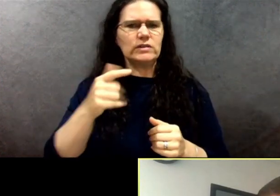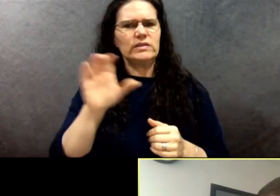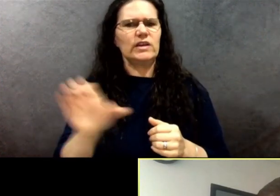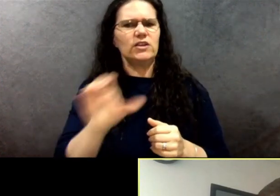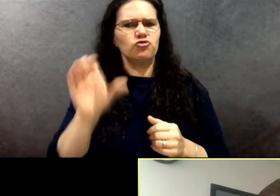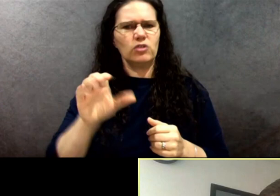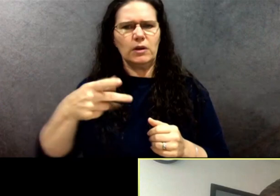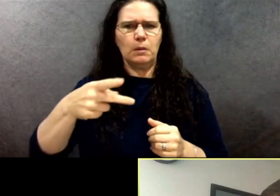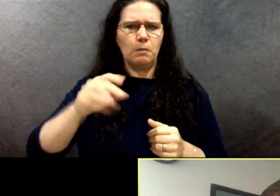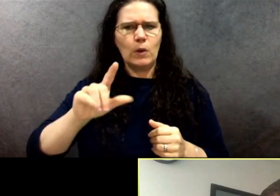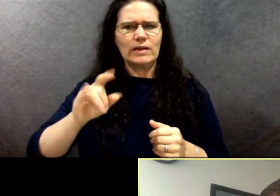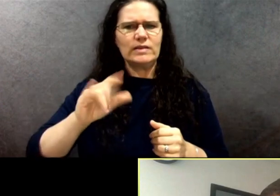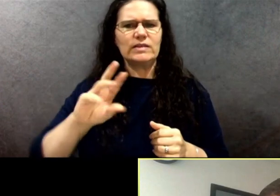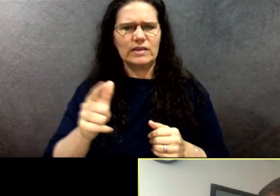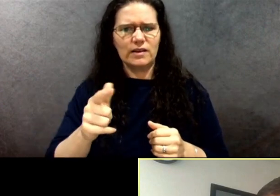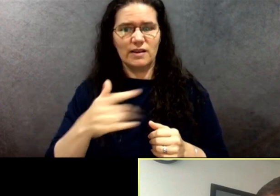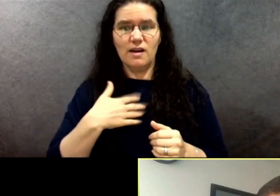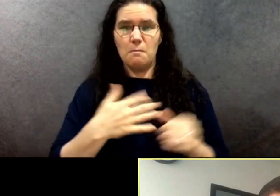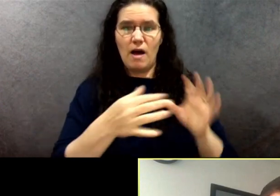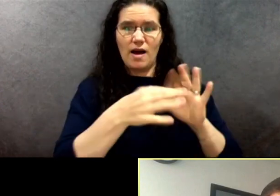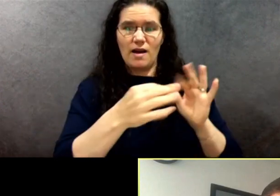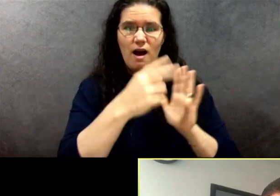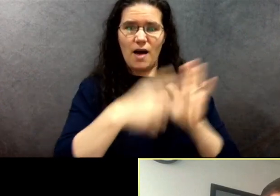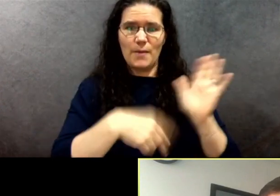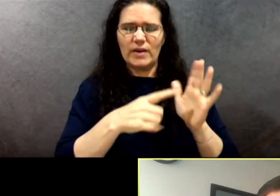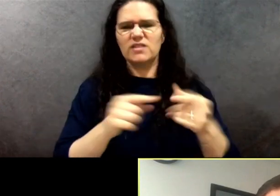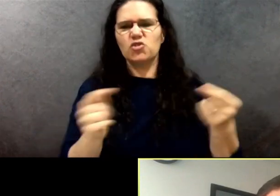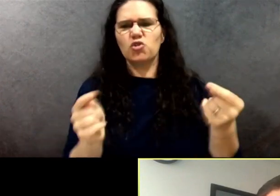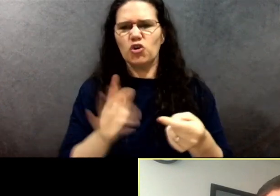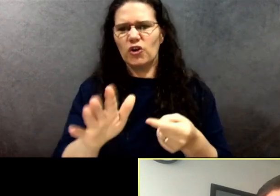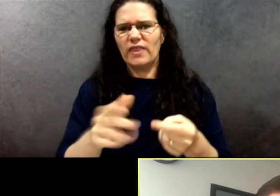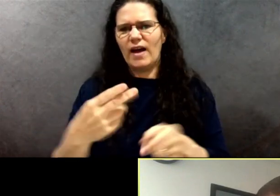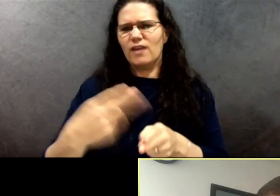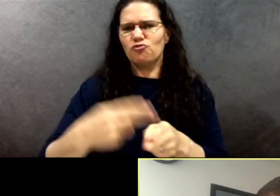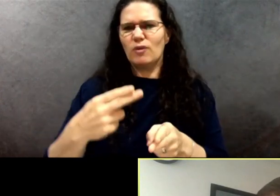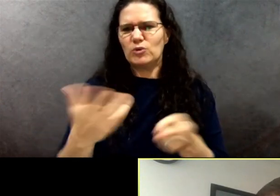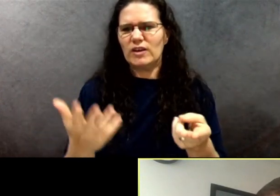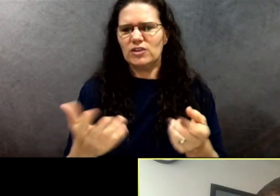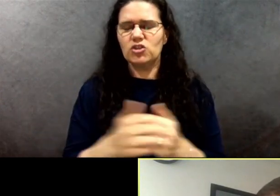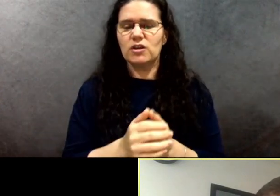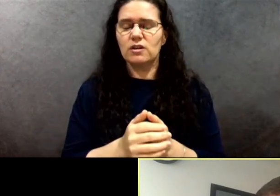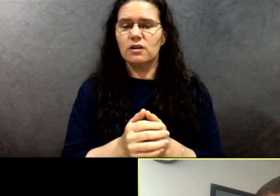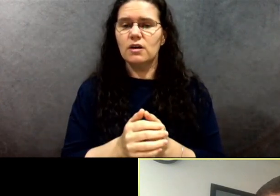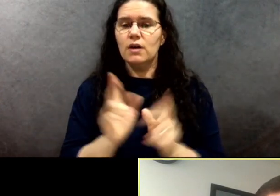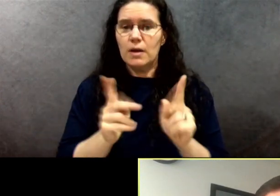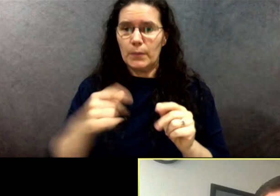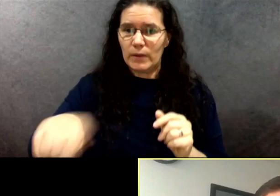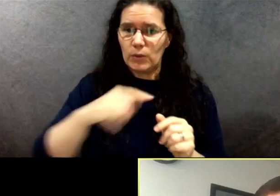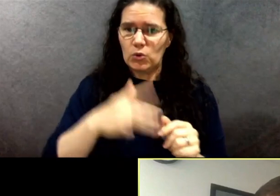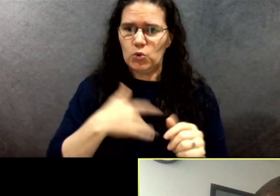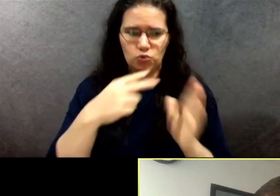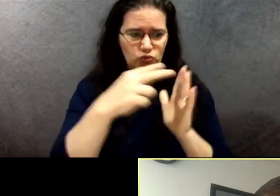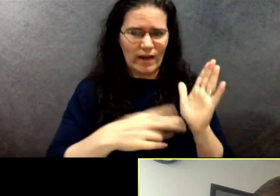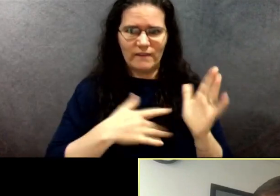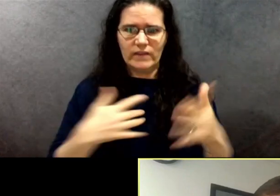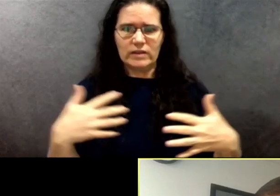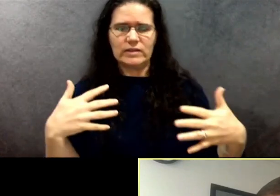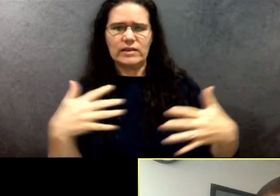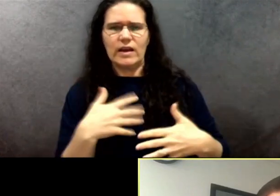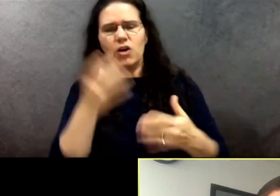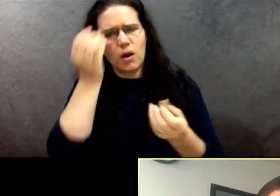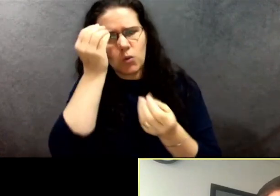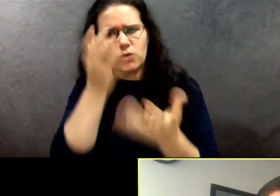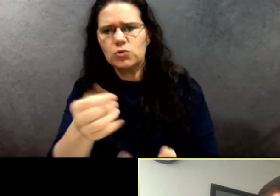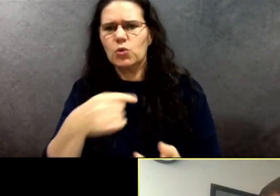reputation. I want to reassure members of the public who are frightened by my writings that my words in these columns are not reflective of me